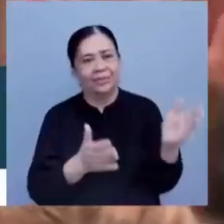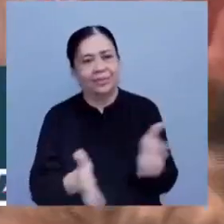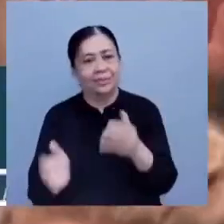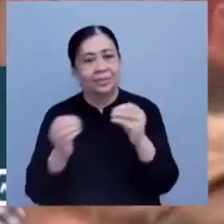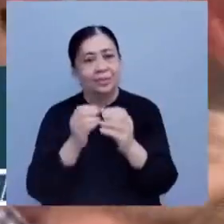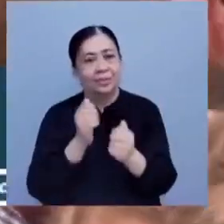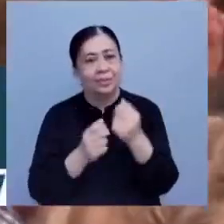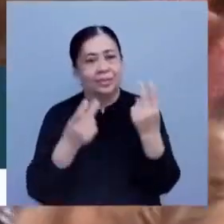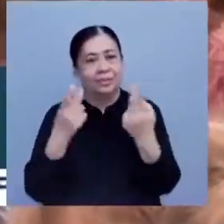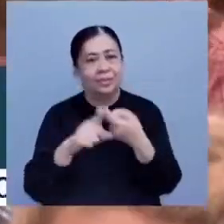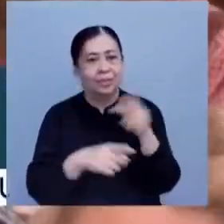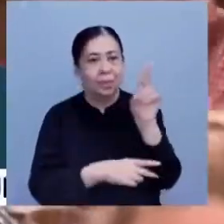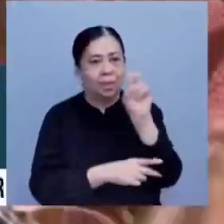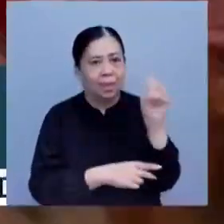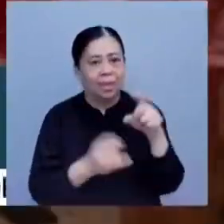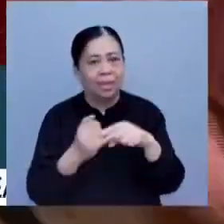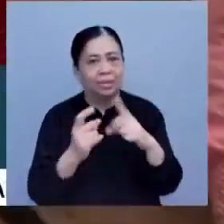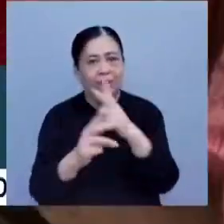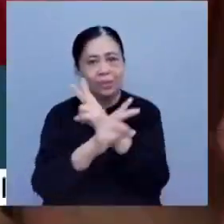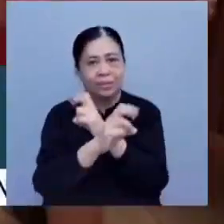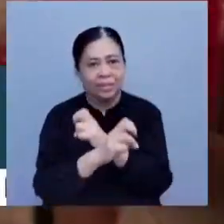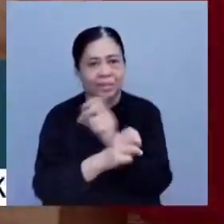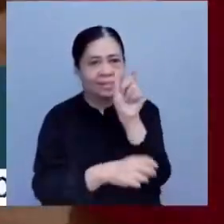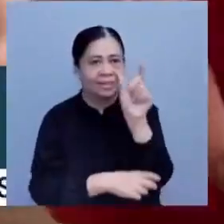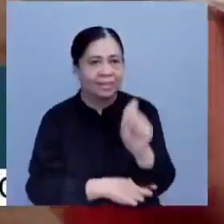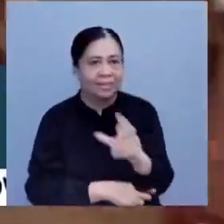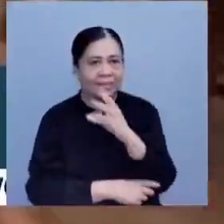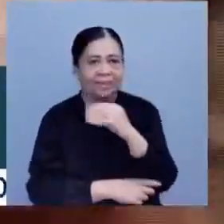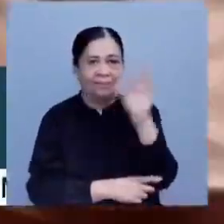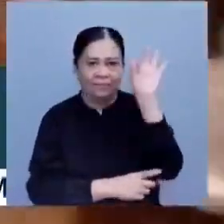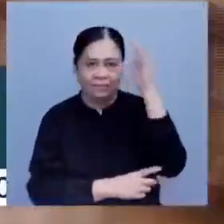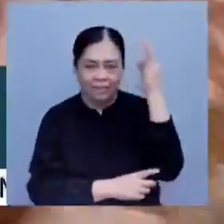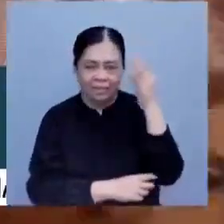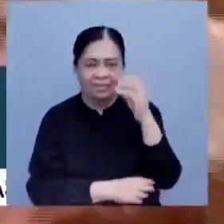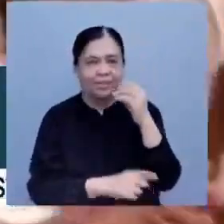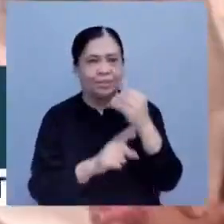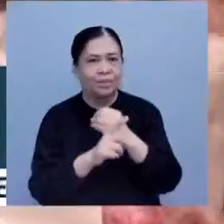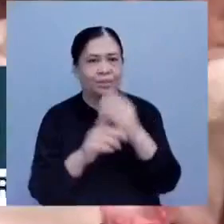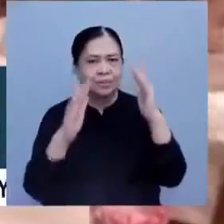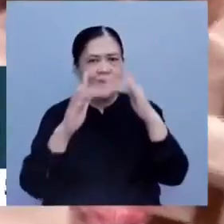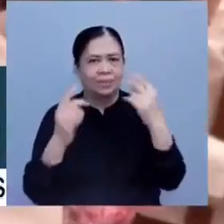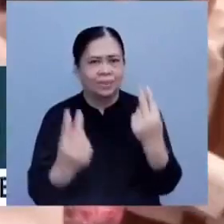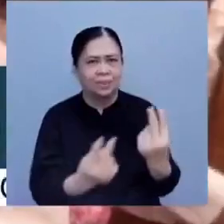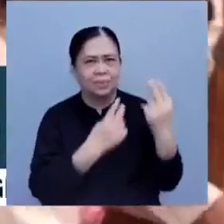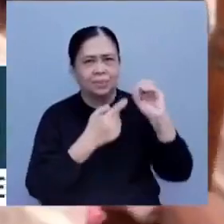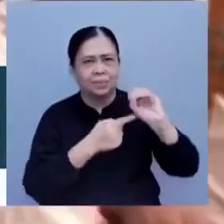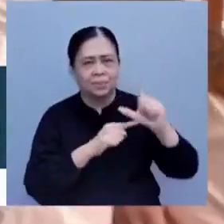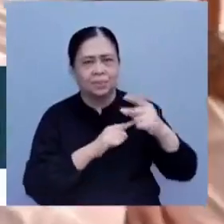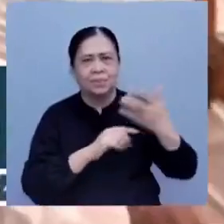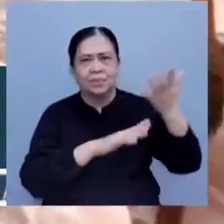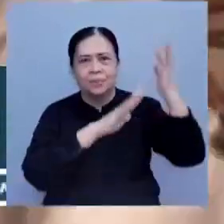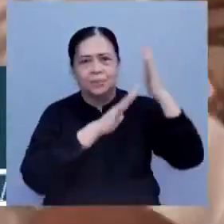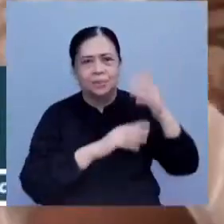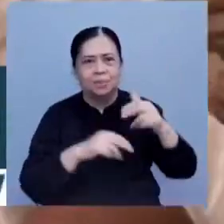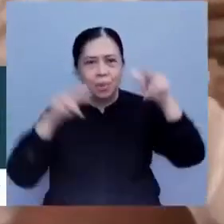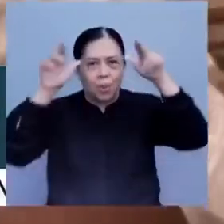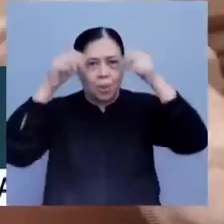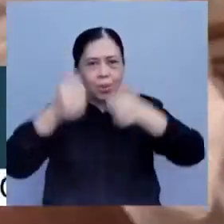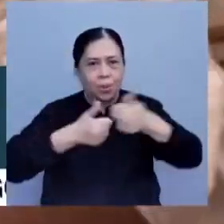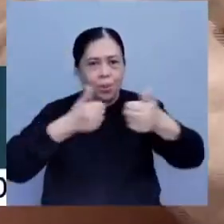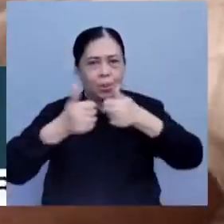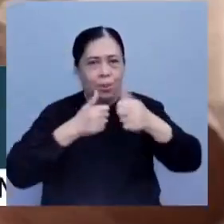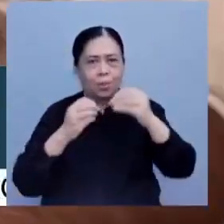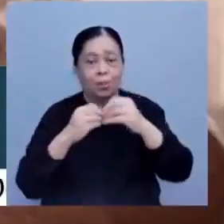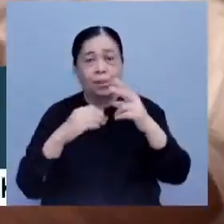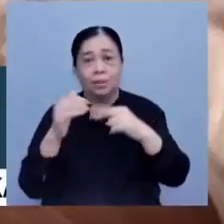came from the U.S., Austria, Italy, and France. Oktoberfest, which traces its origins from a horse race that took place more than two